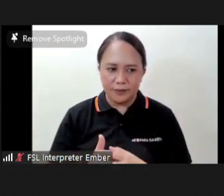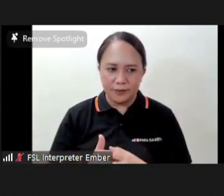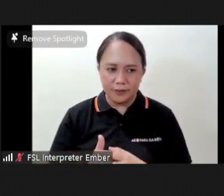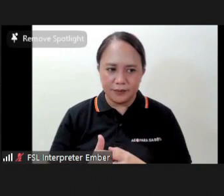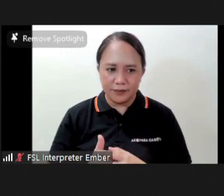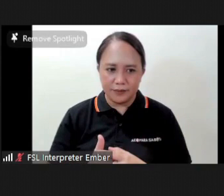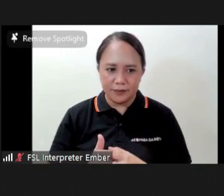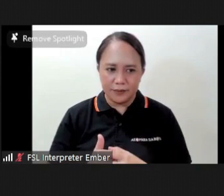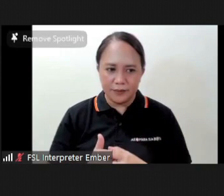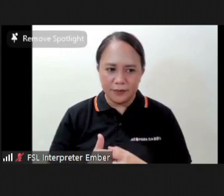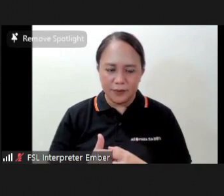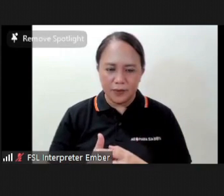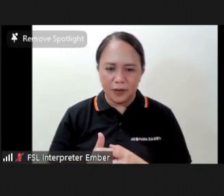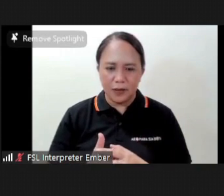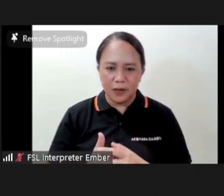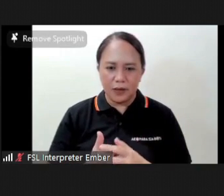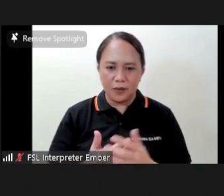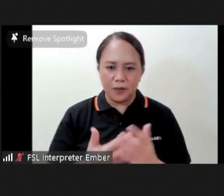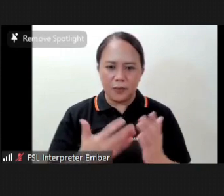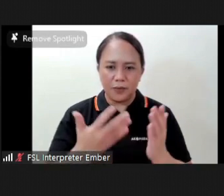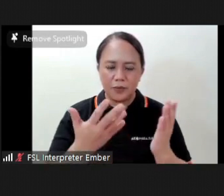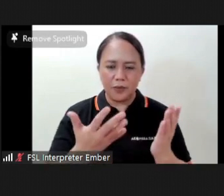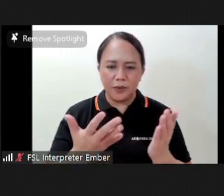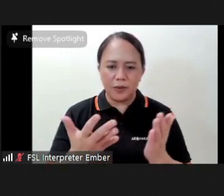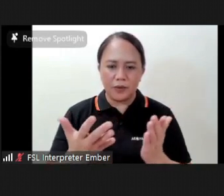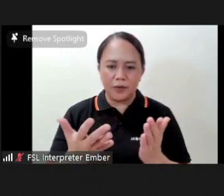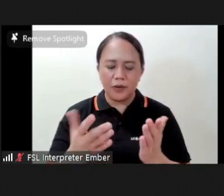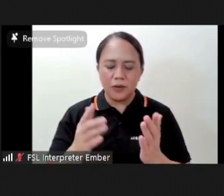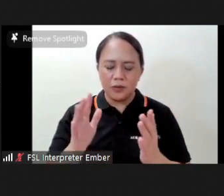and bringing your attention back to your breathing